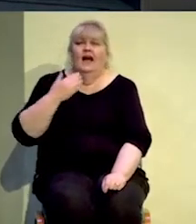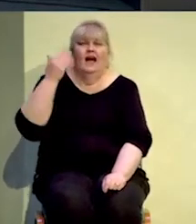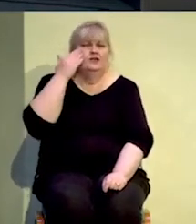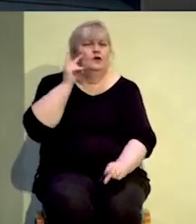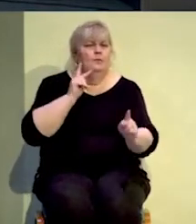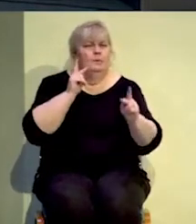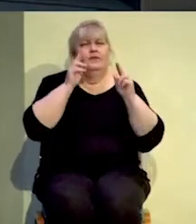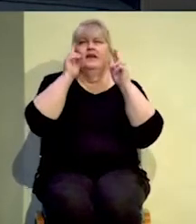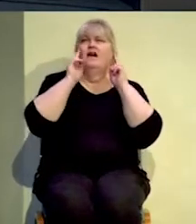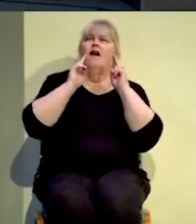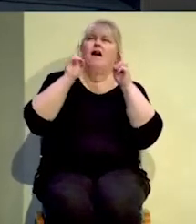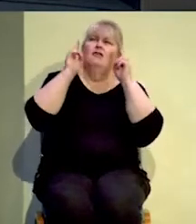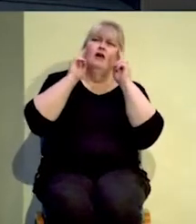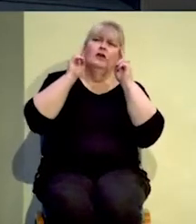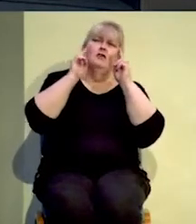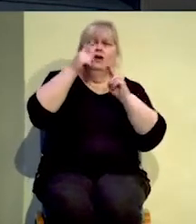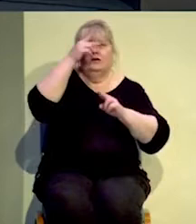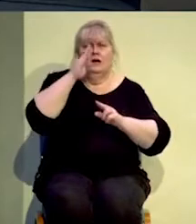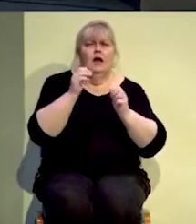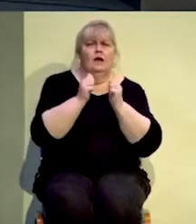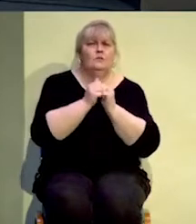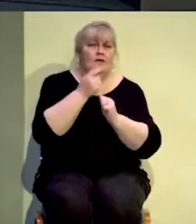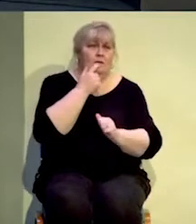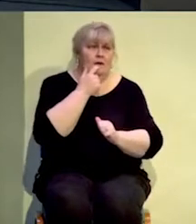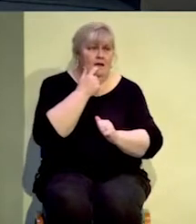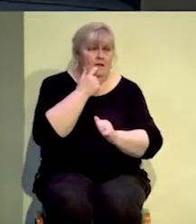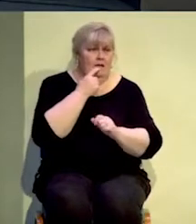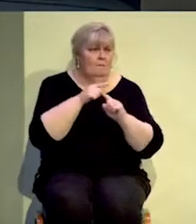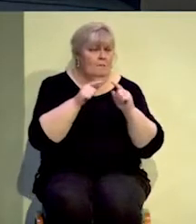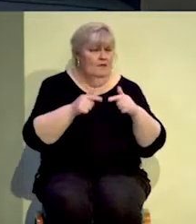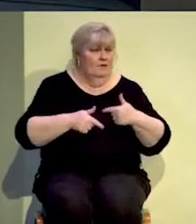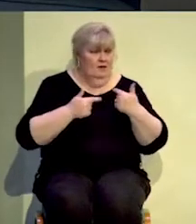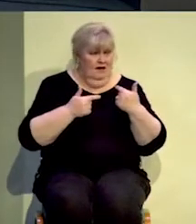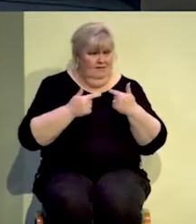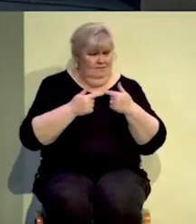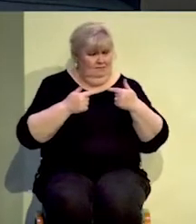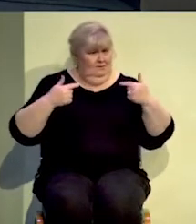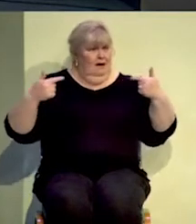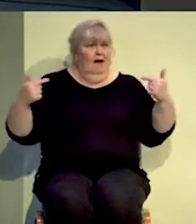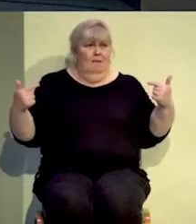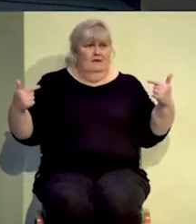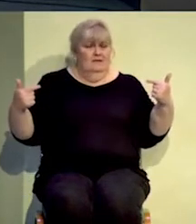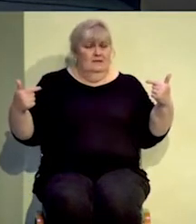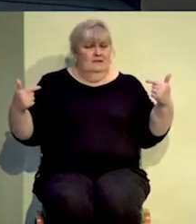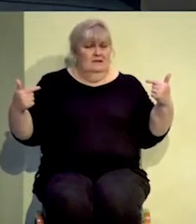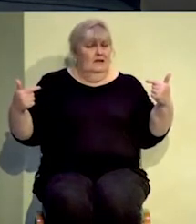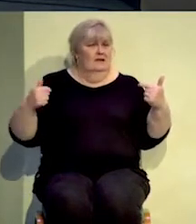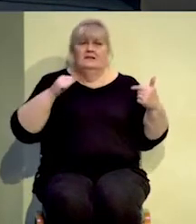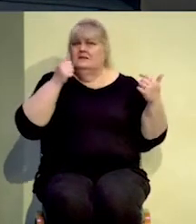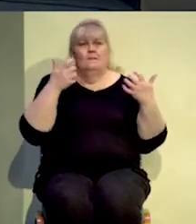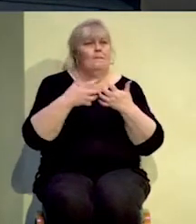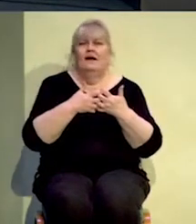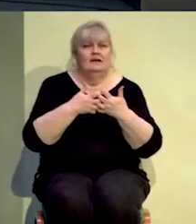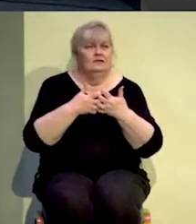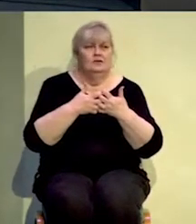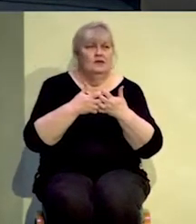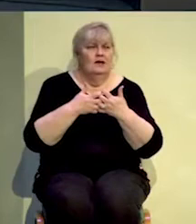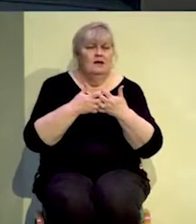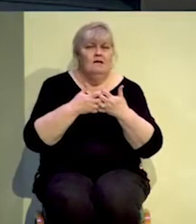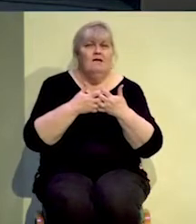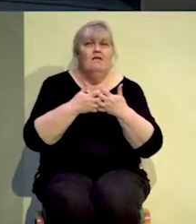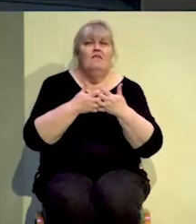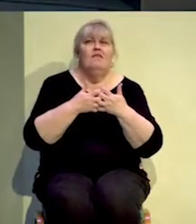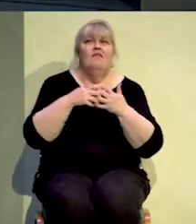lips, but their life is contrary to what they say. It doesn't match up. Their